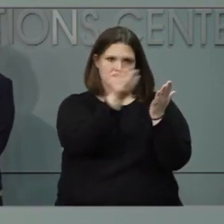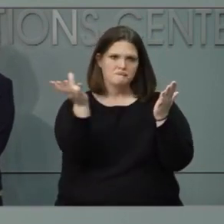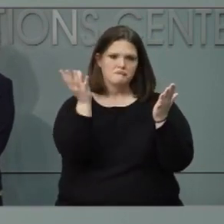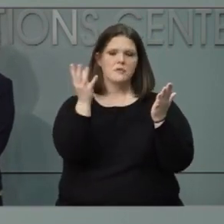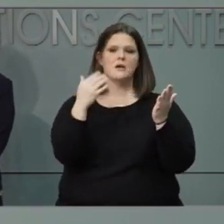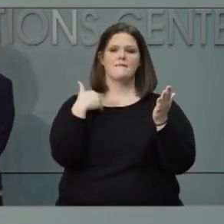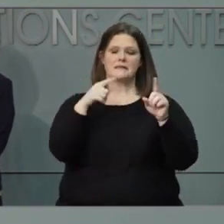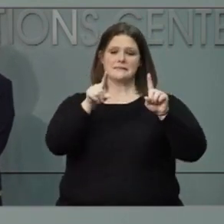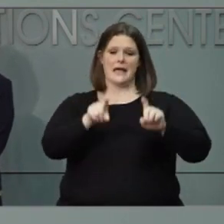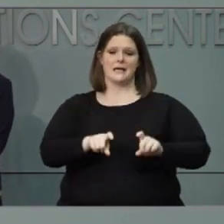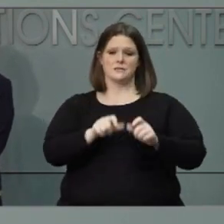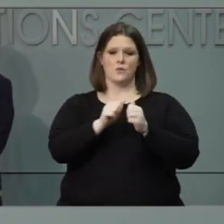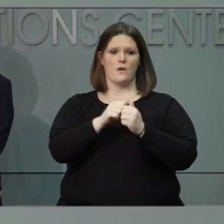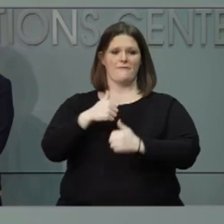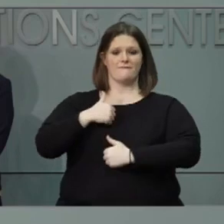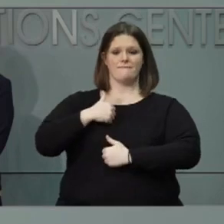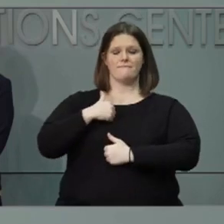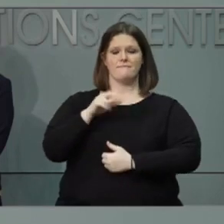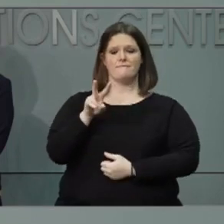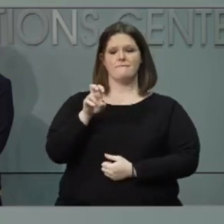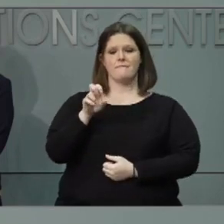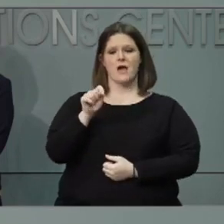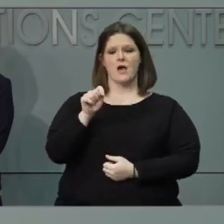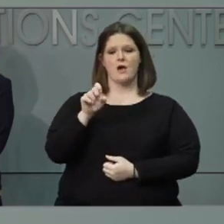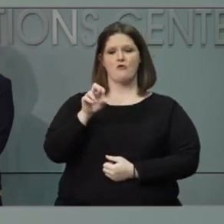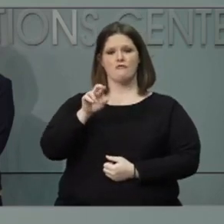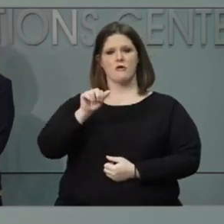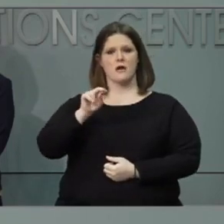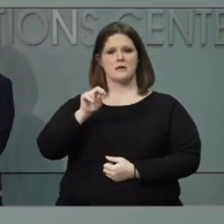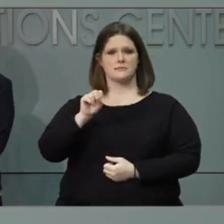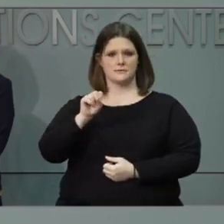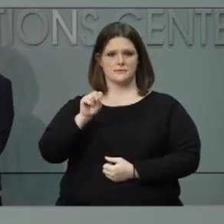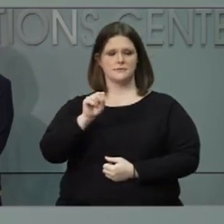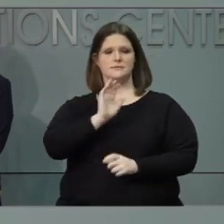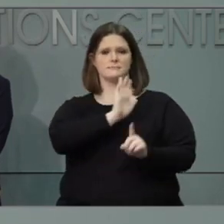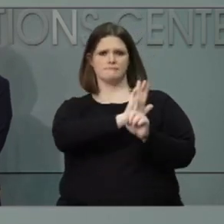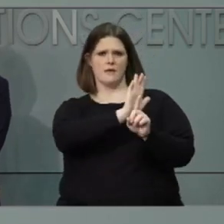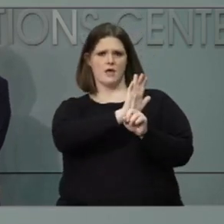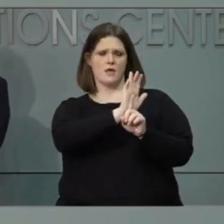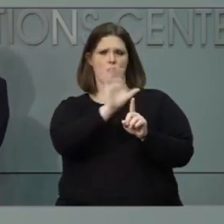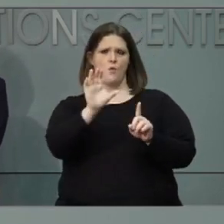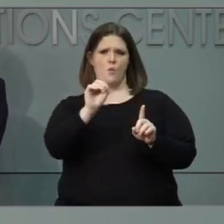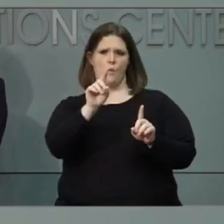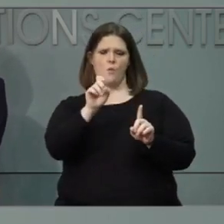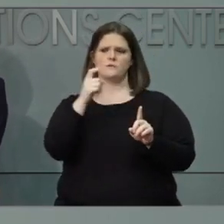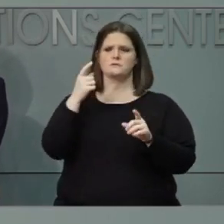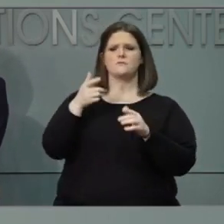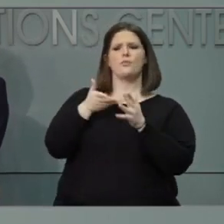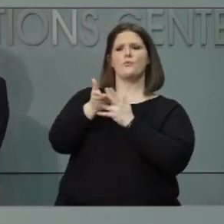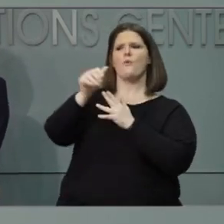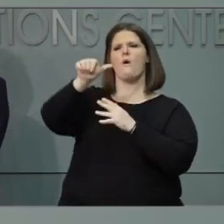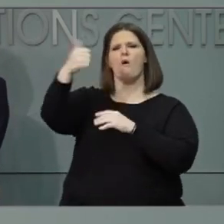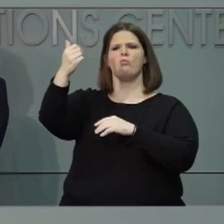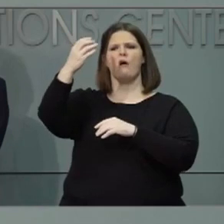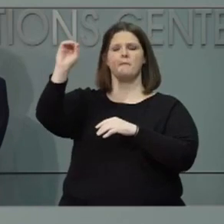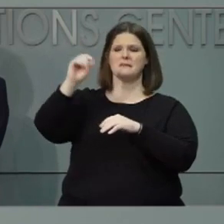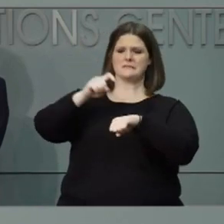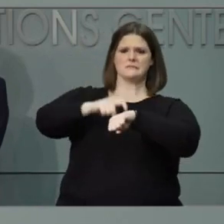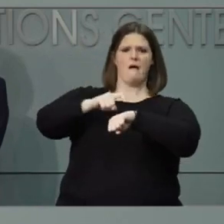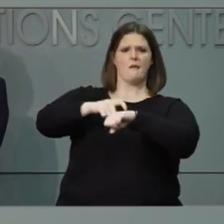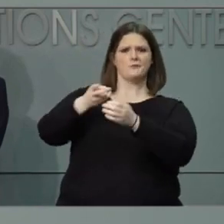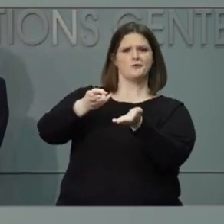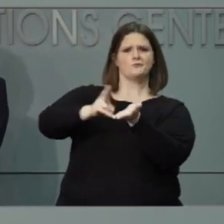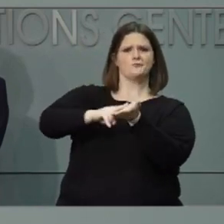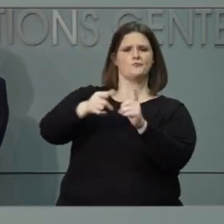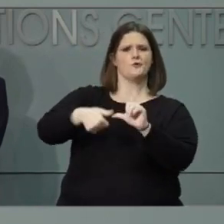are run by a private entity. And their contract is coming up for renewal, and what the state has chosen to do is